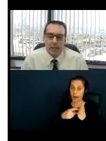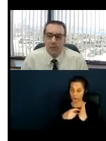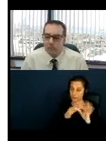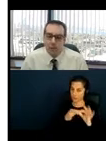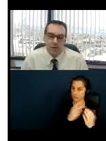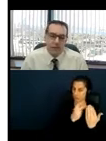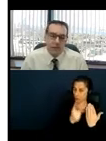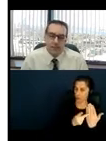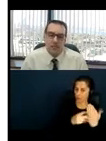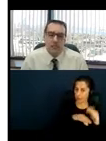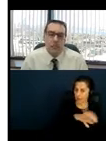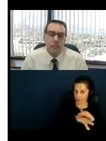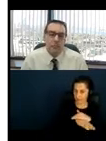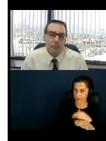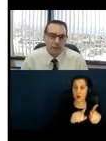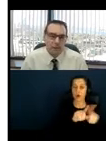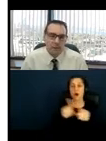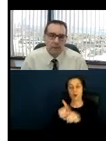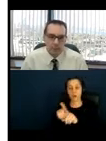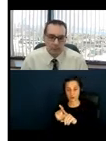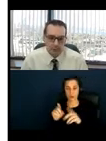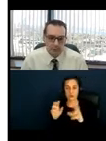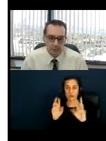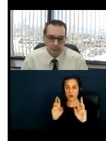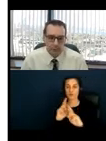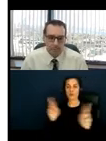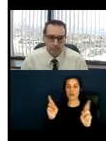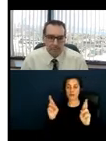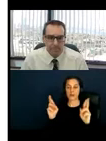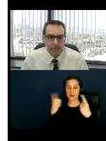of the ADA, which requires readily achievable barrier removal.